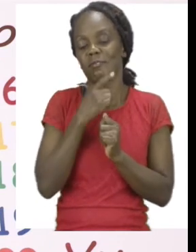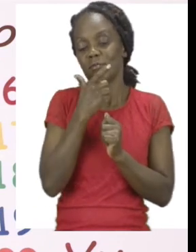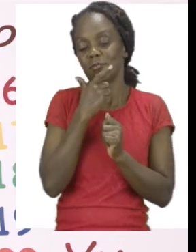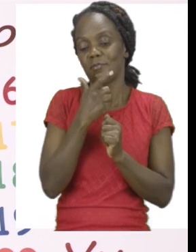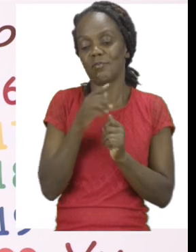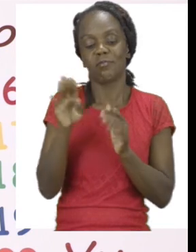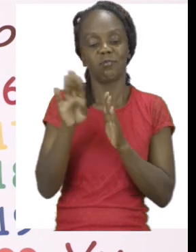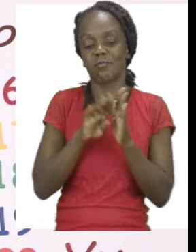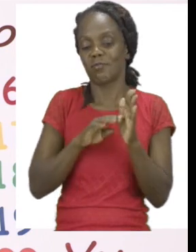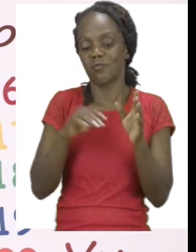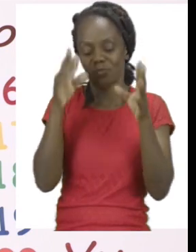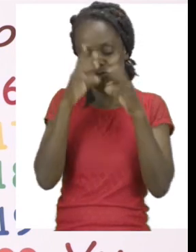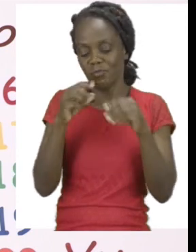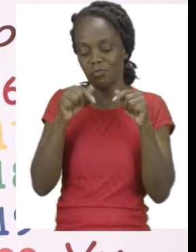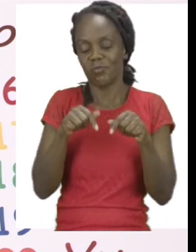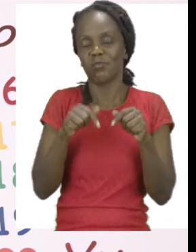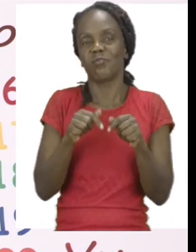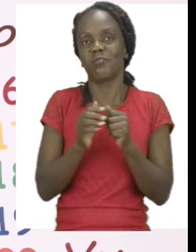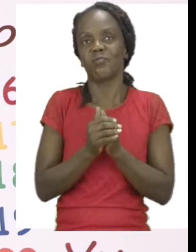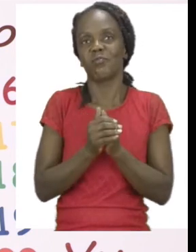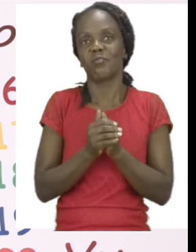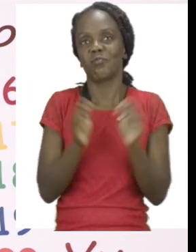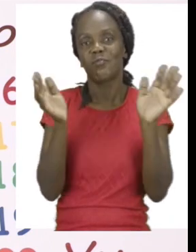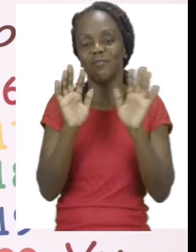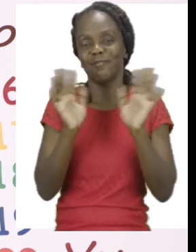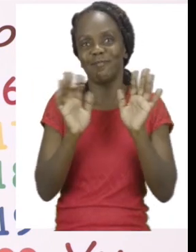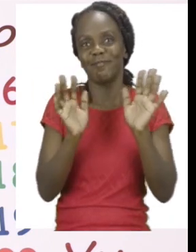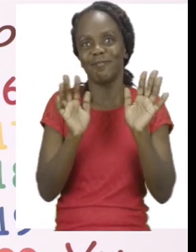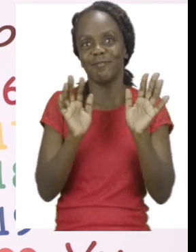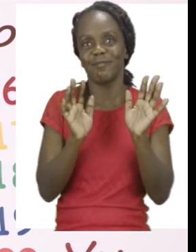for joining us today, and goodbye!